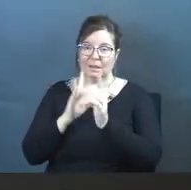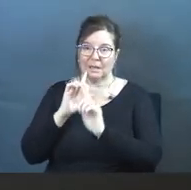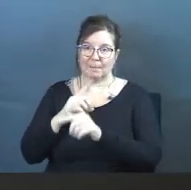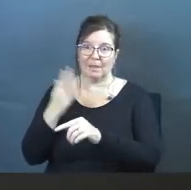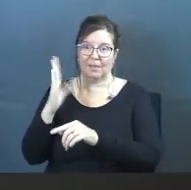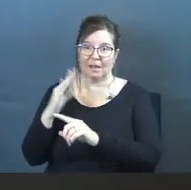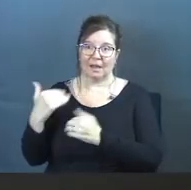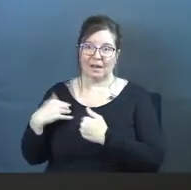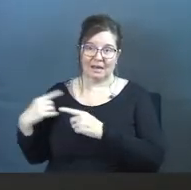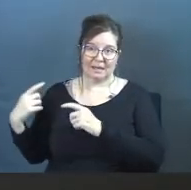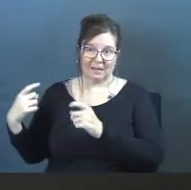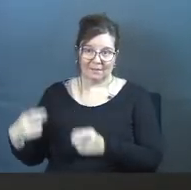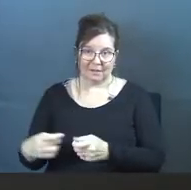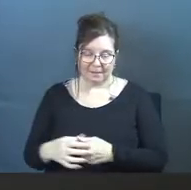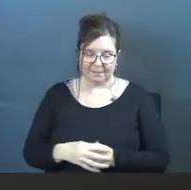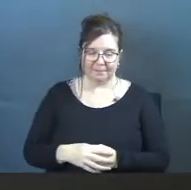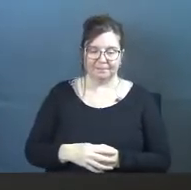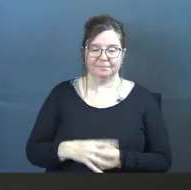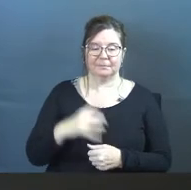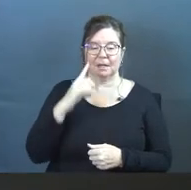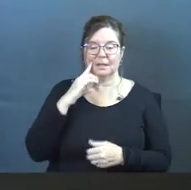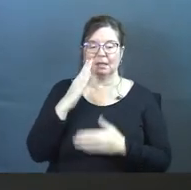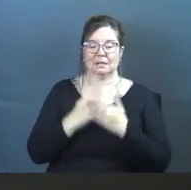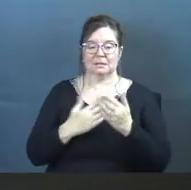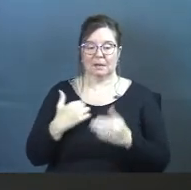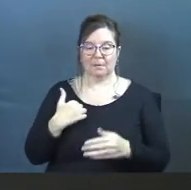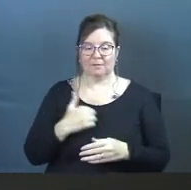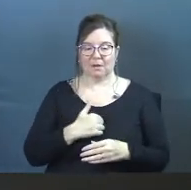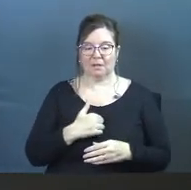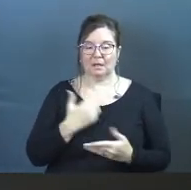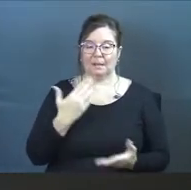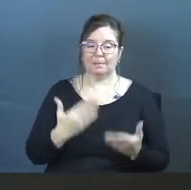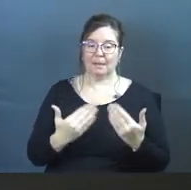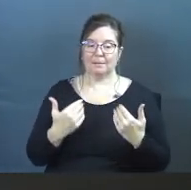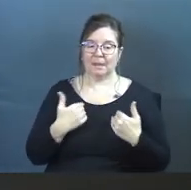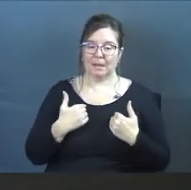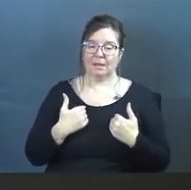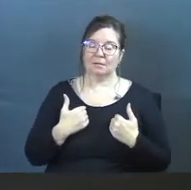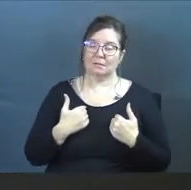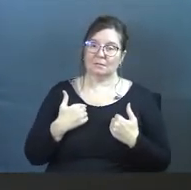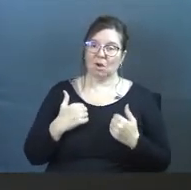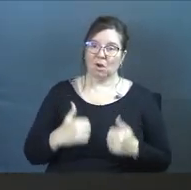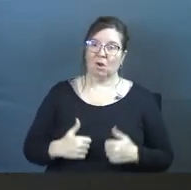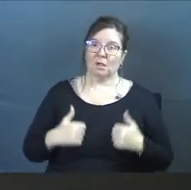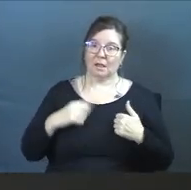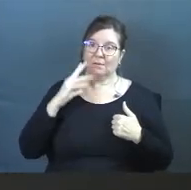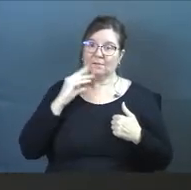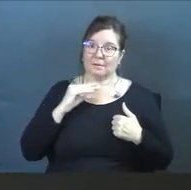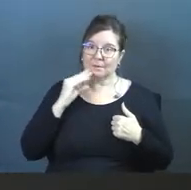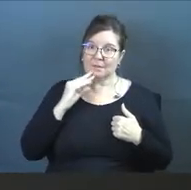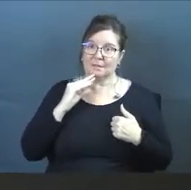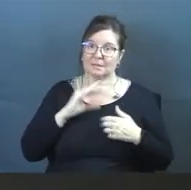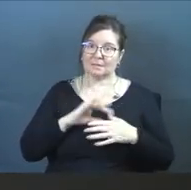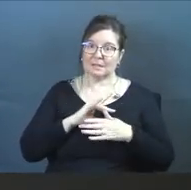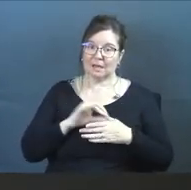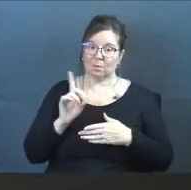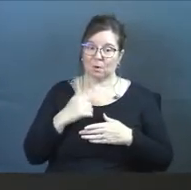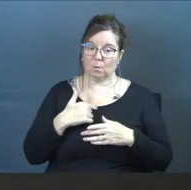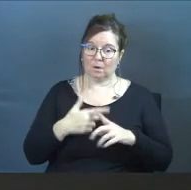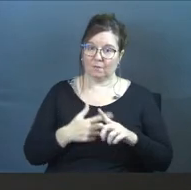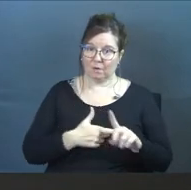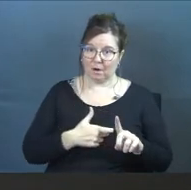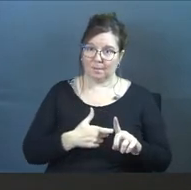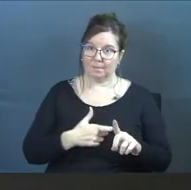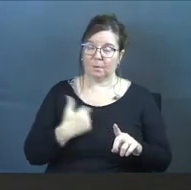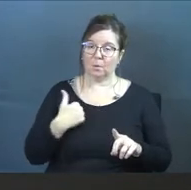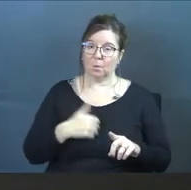commands that God had given them. And I think some of us maybe have just some of our life experiences and context from where we've came